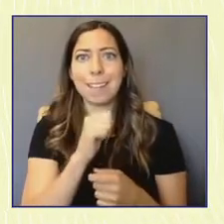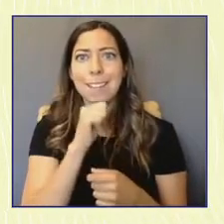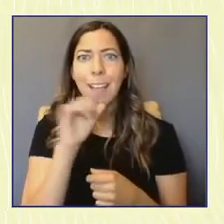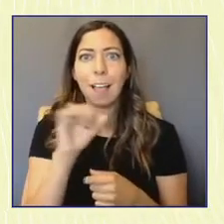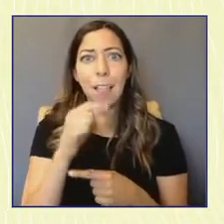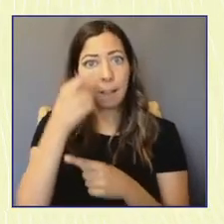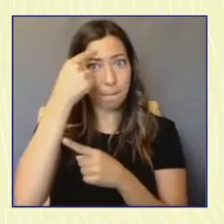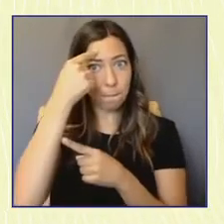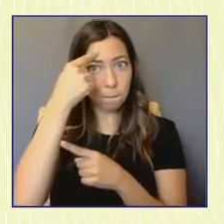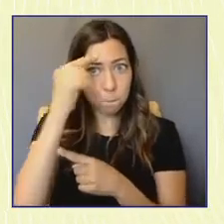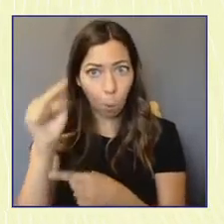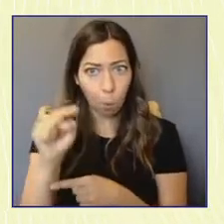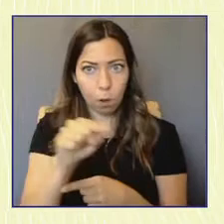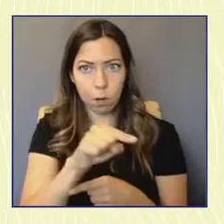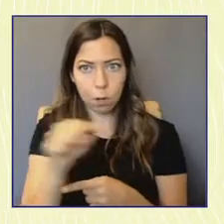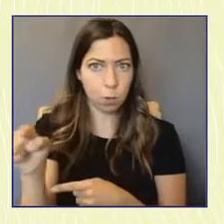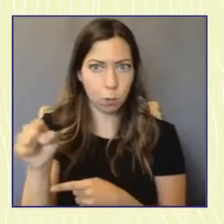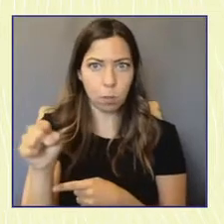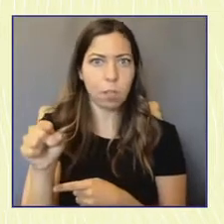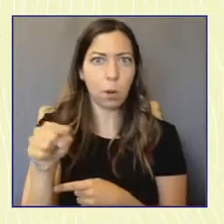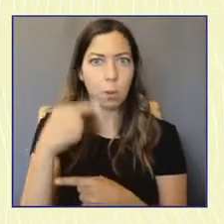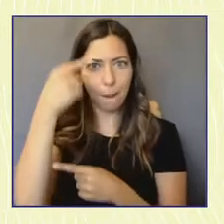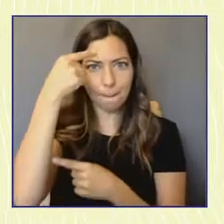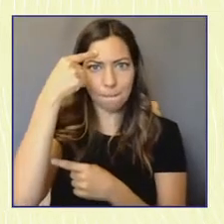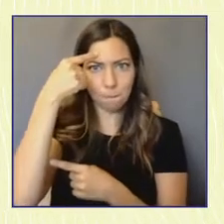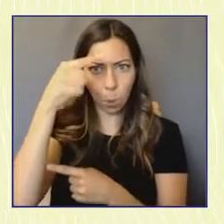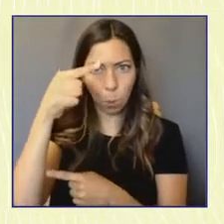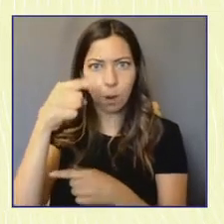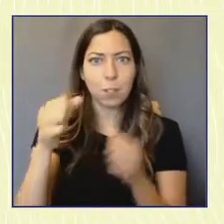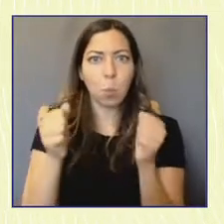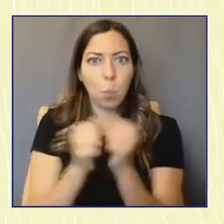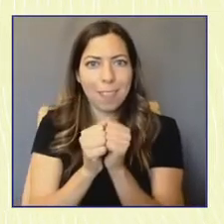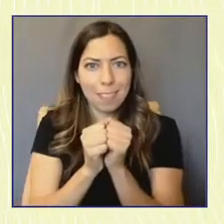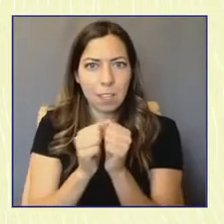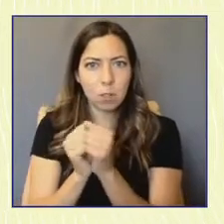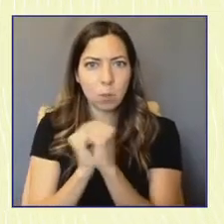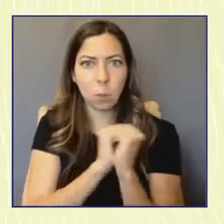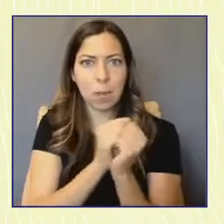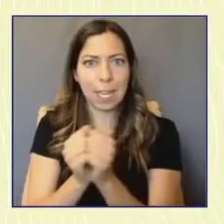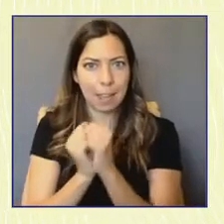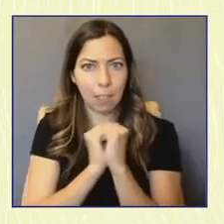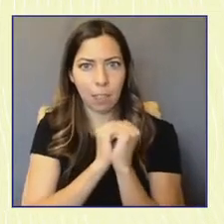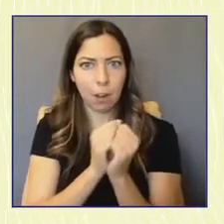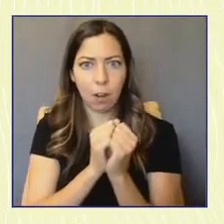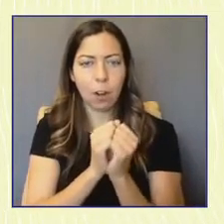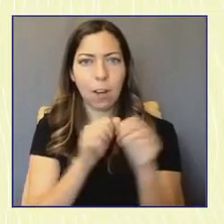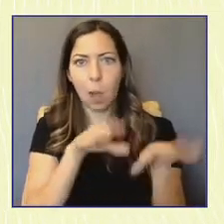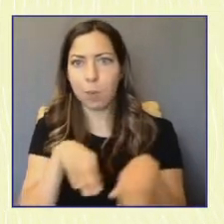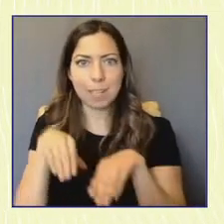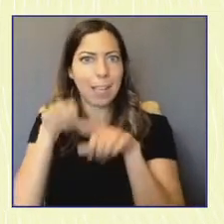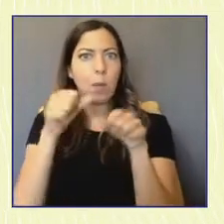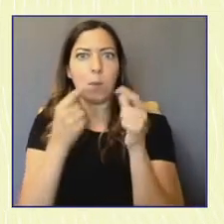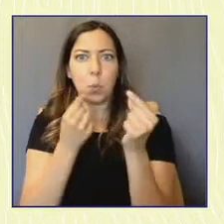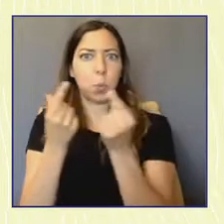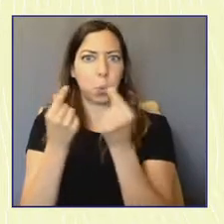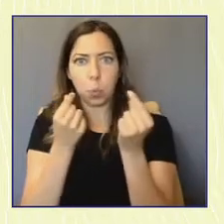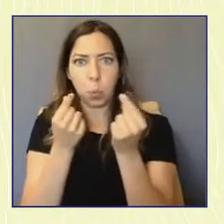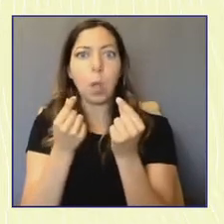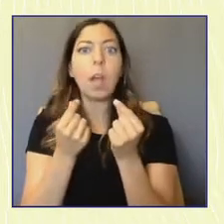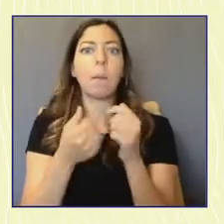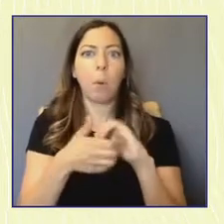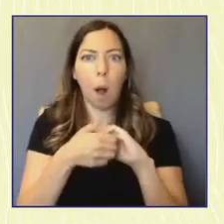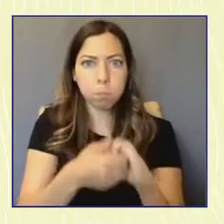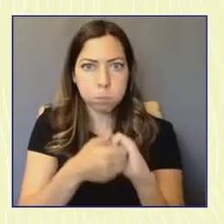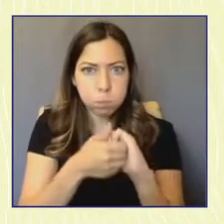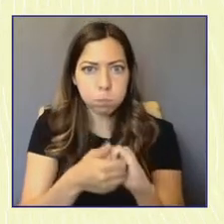behalf of youth. We have to do it with youth. Young people, they are the experts on their own generation. They are the